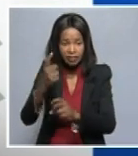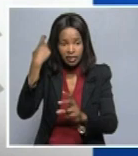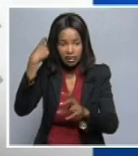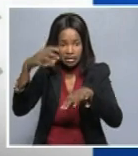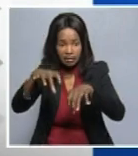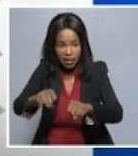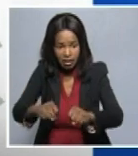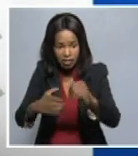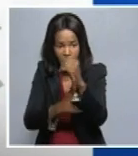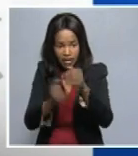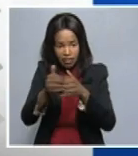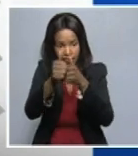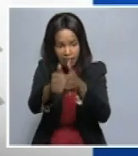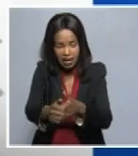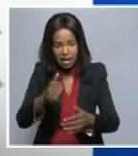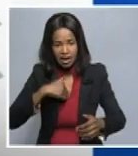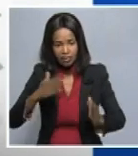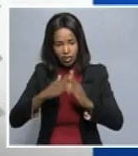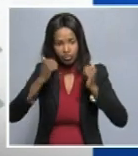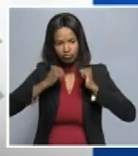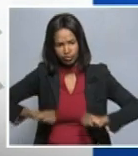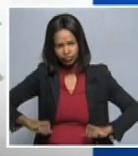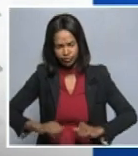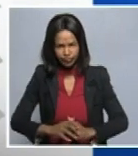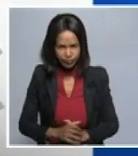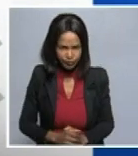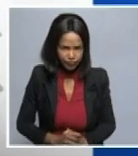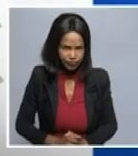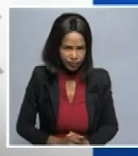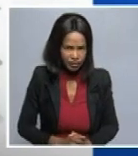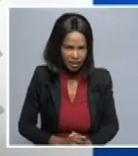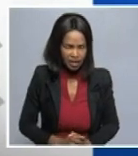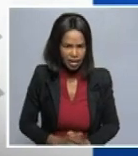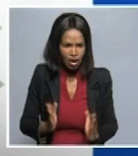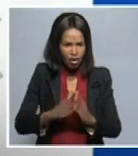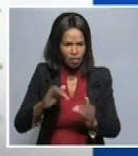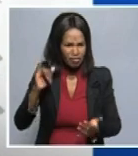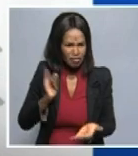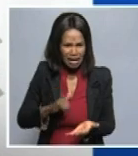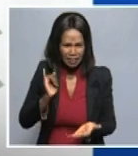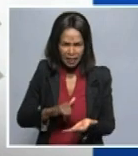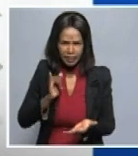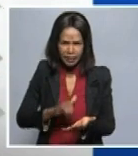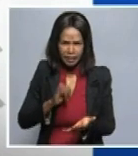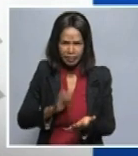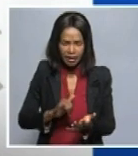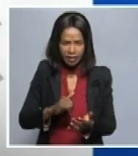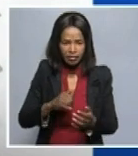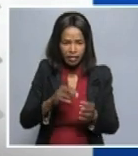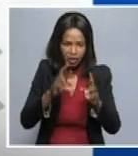the office and I will be at home until I am out.